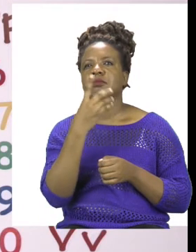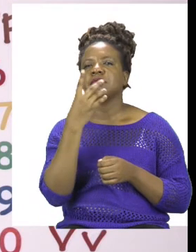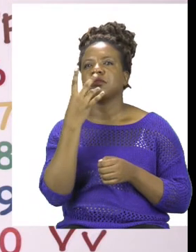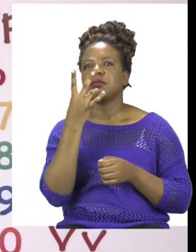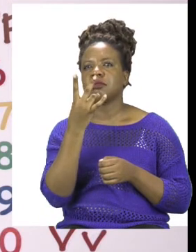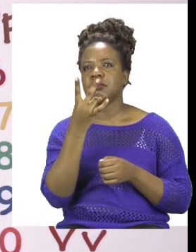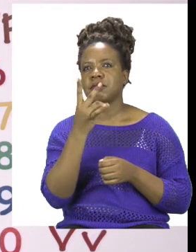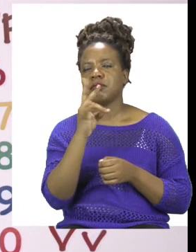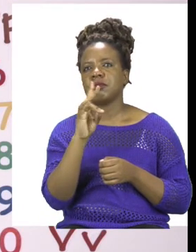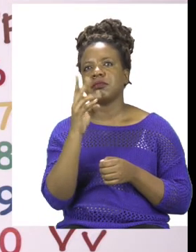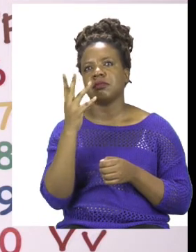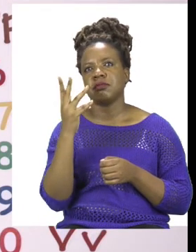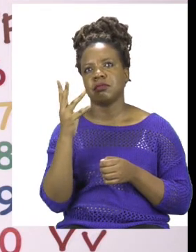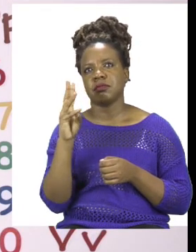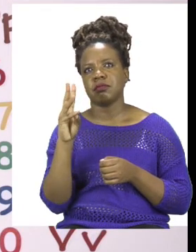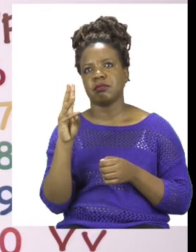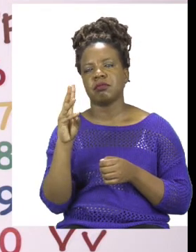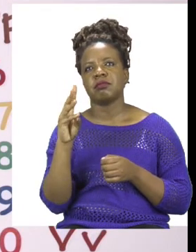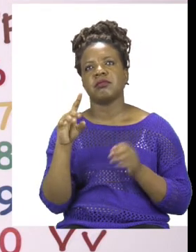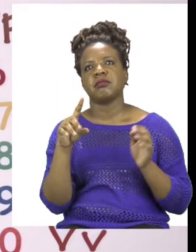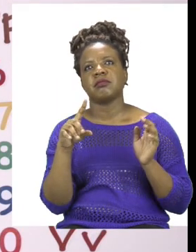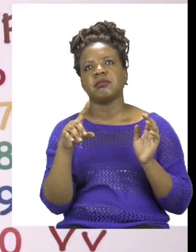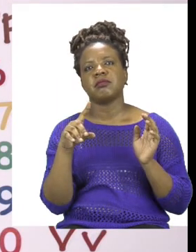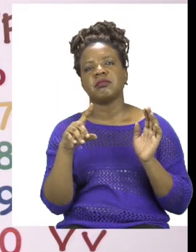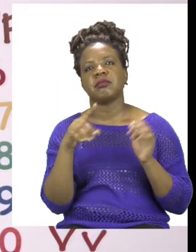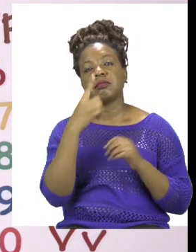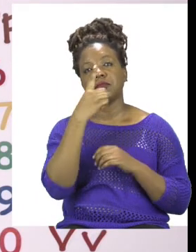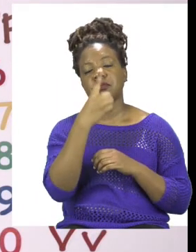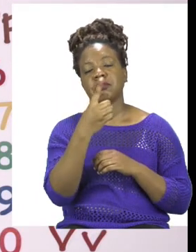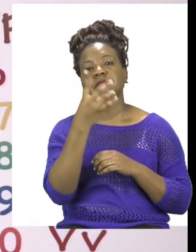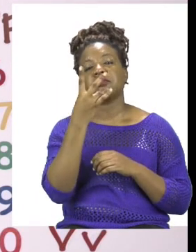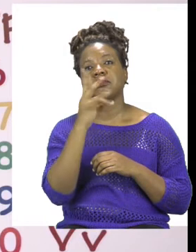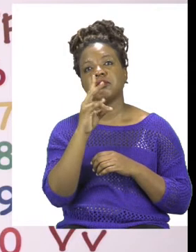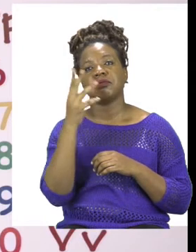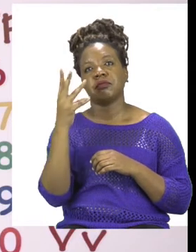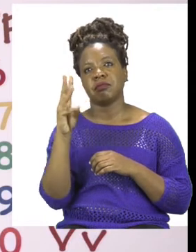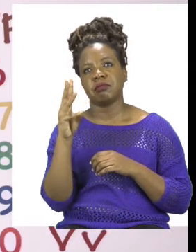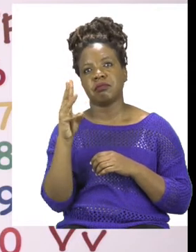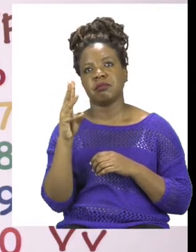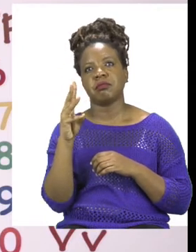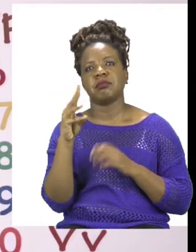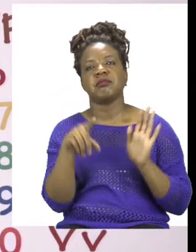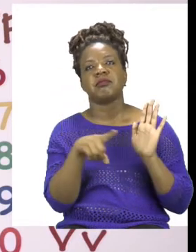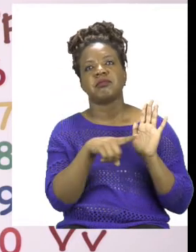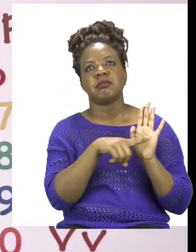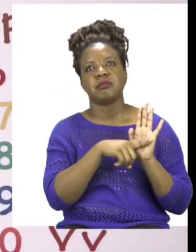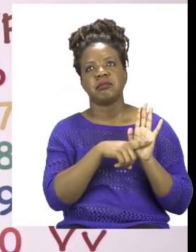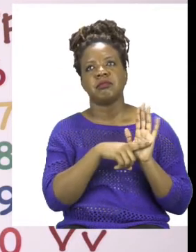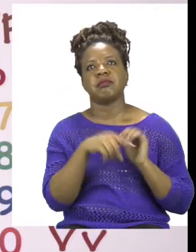176 minus